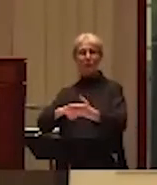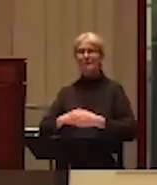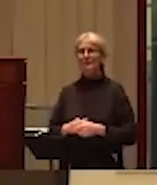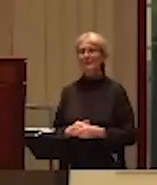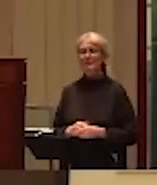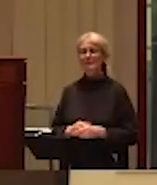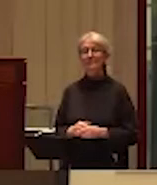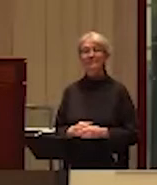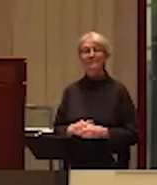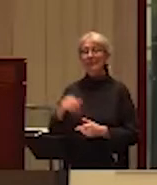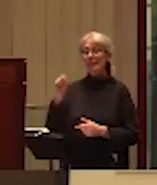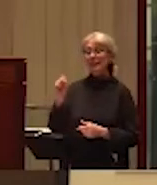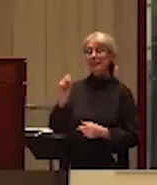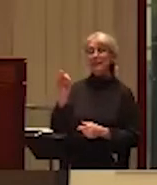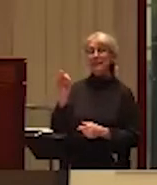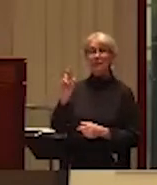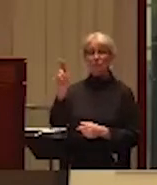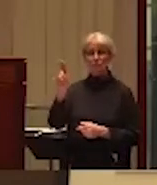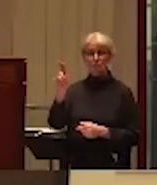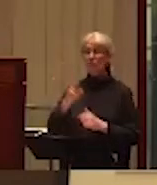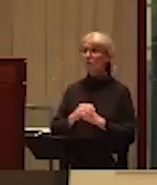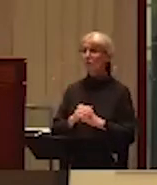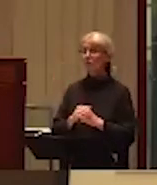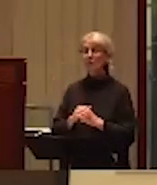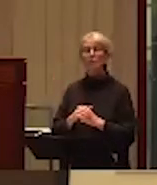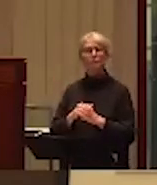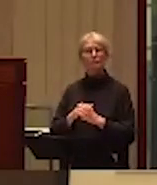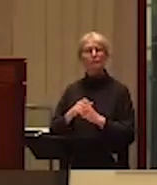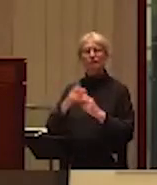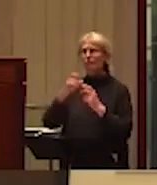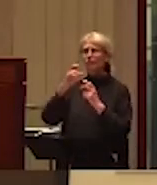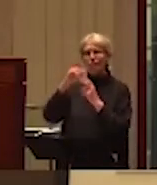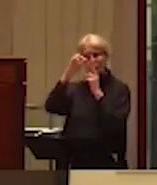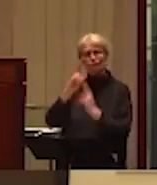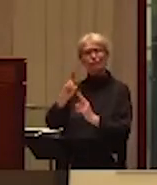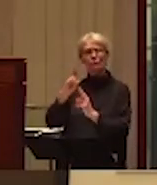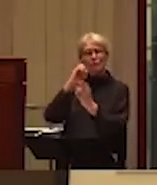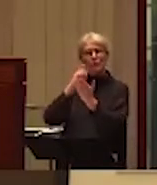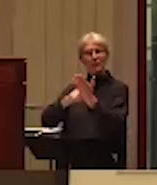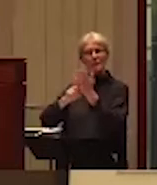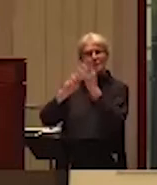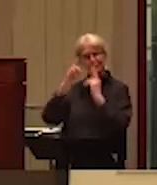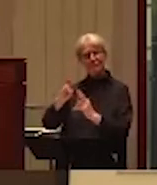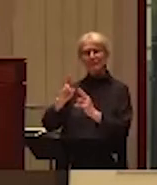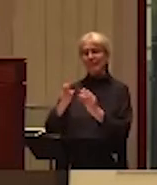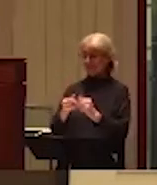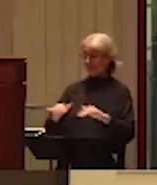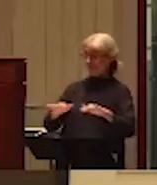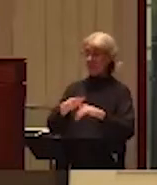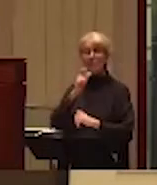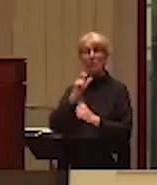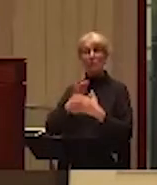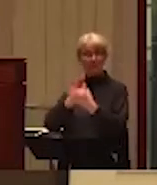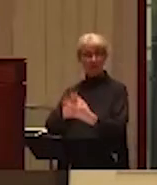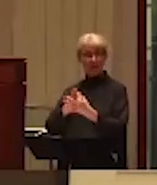Simon Fraser University respectfully acknowledges that we are on the unceded traditional territories of the Coast